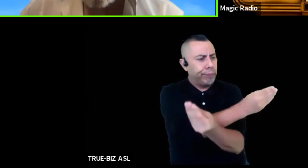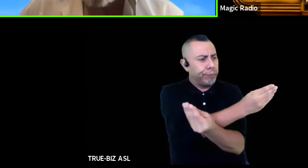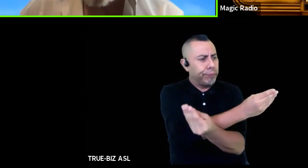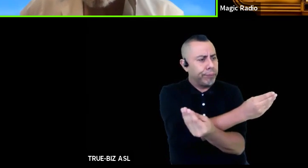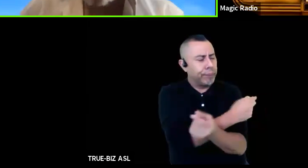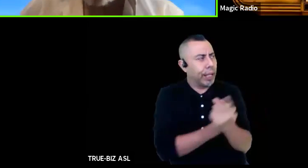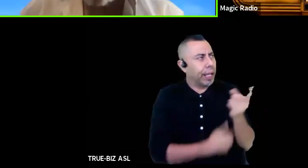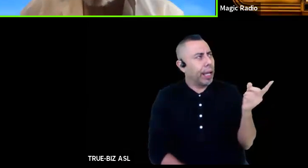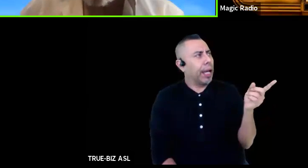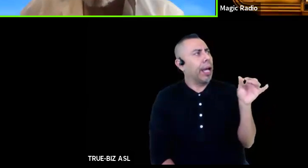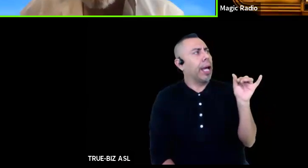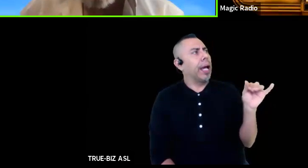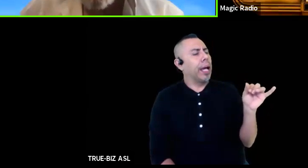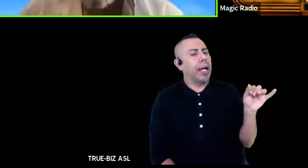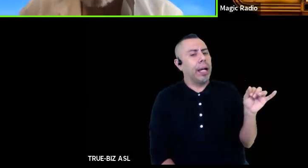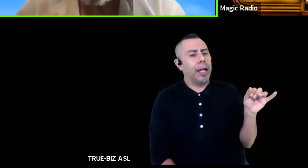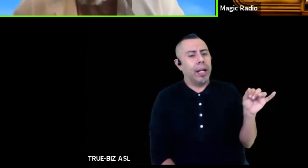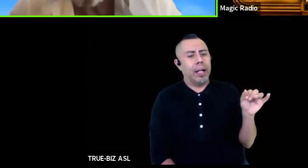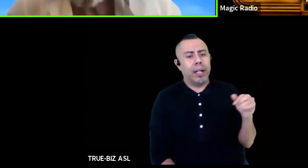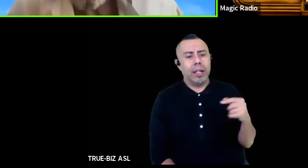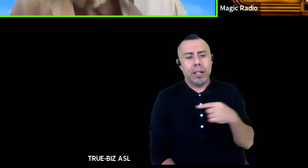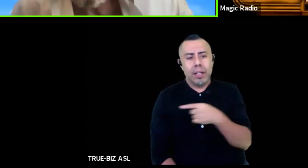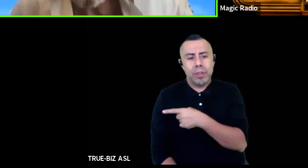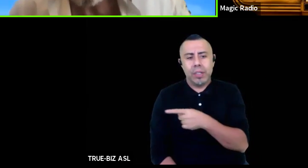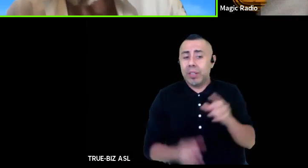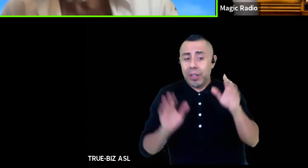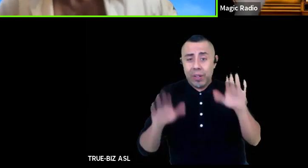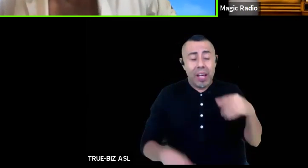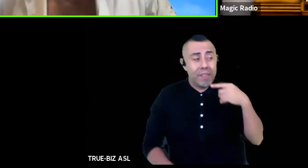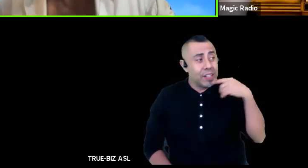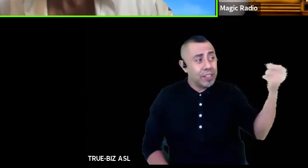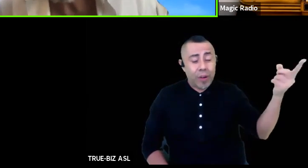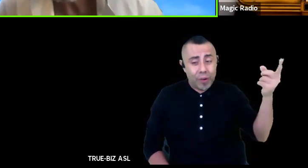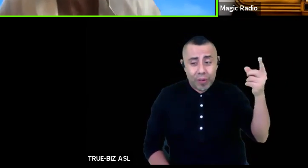and you've yet to tell him you know you can't read